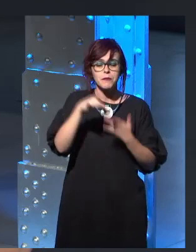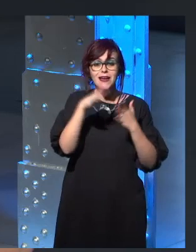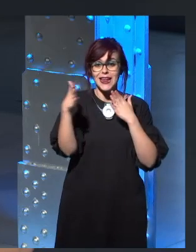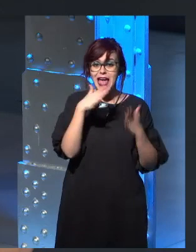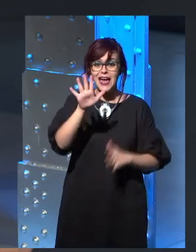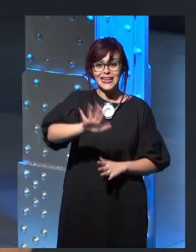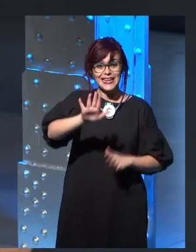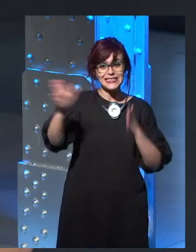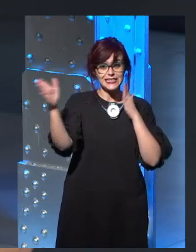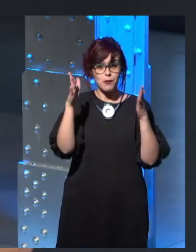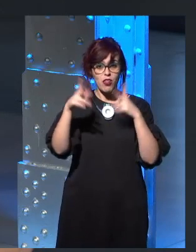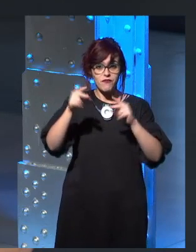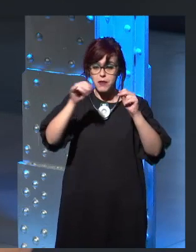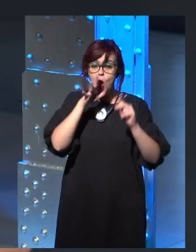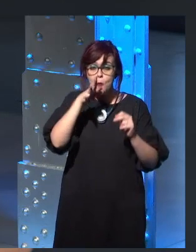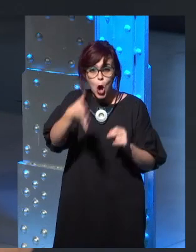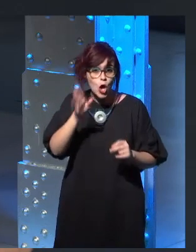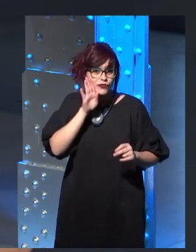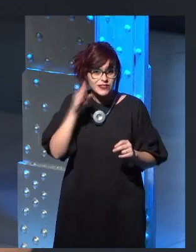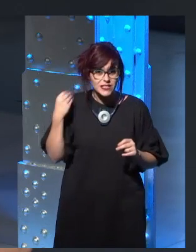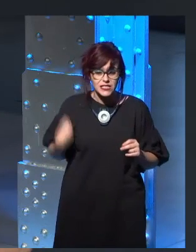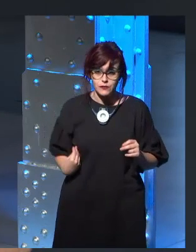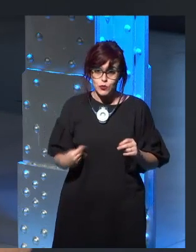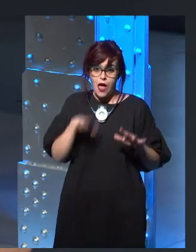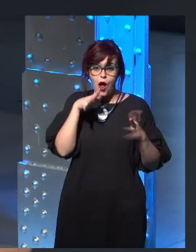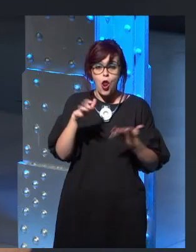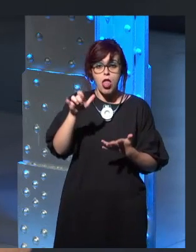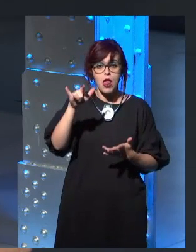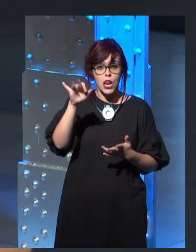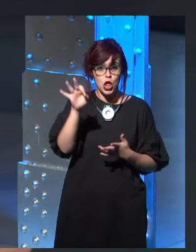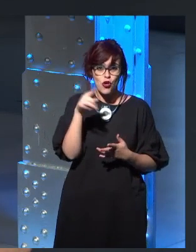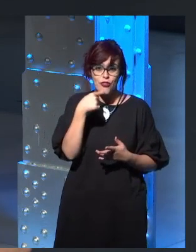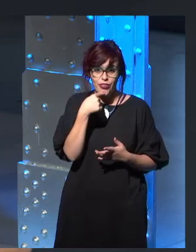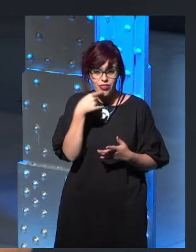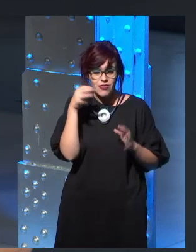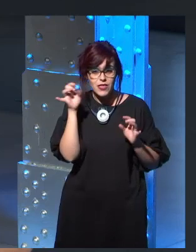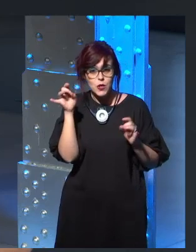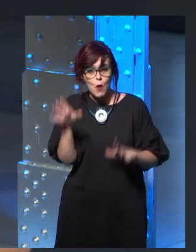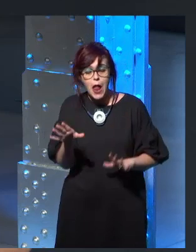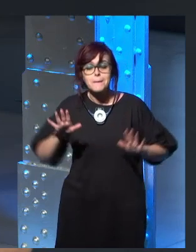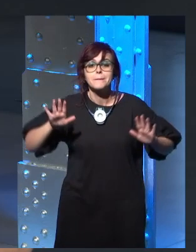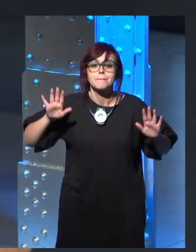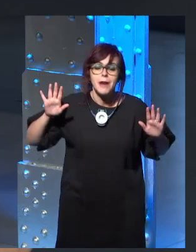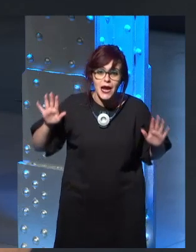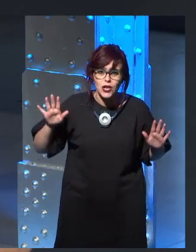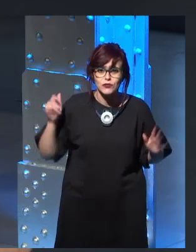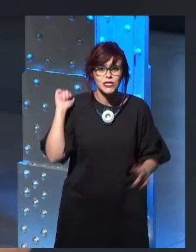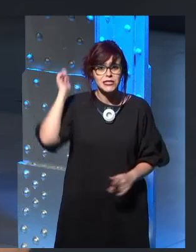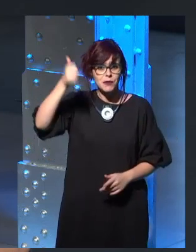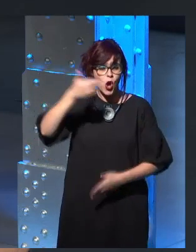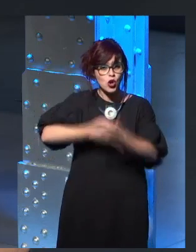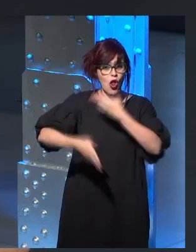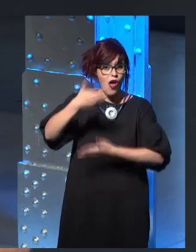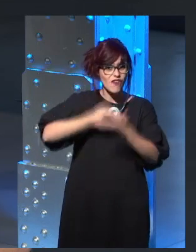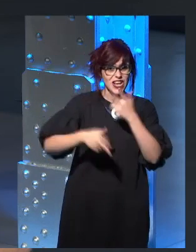although I have been, um, ranting about the show, uh, for longer than that. I think his sort of point of